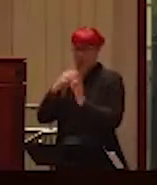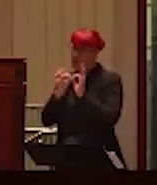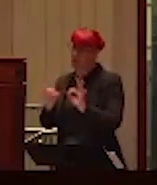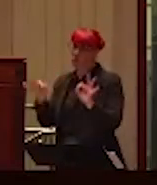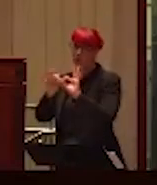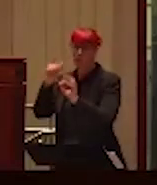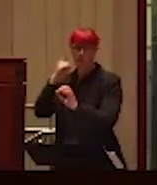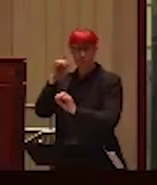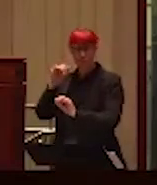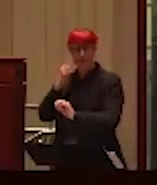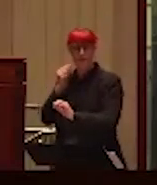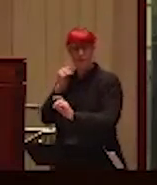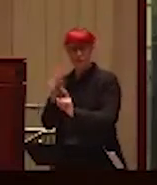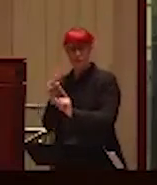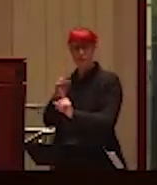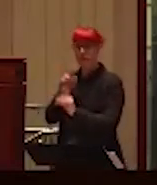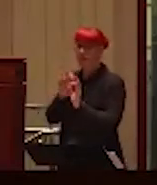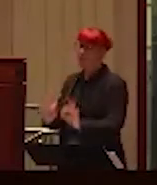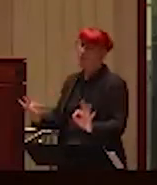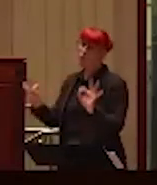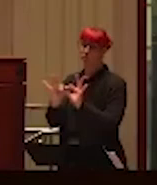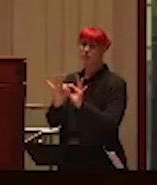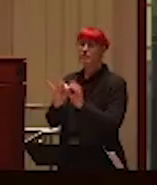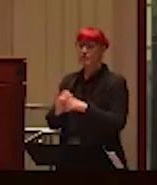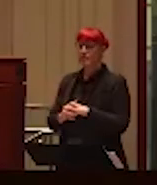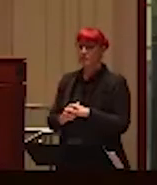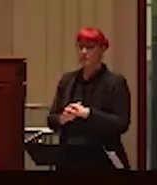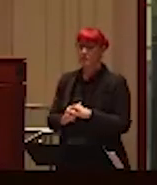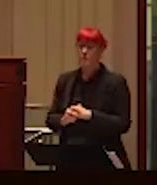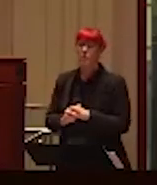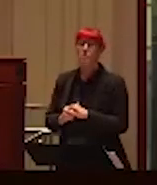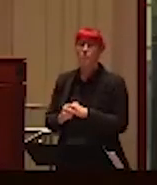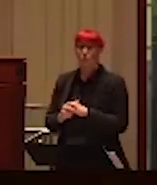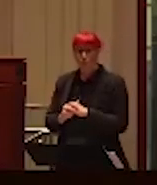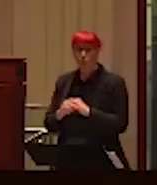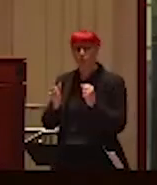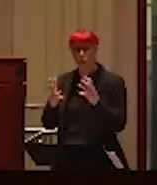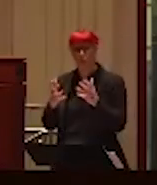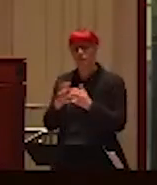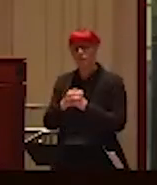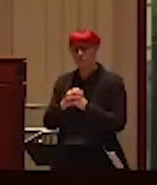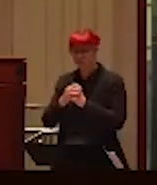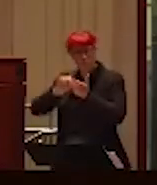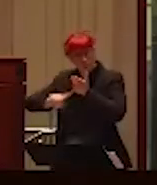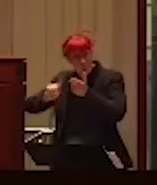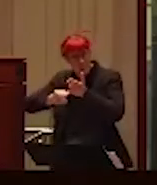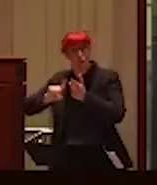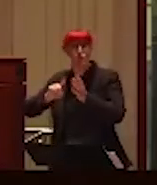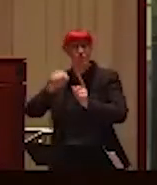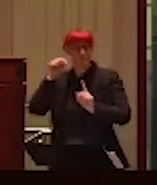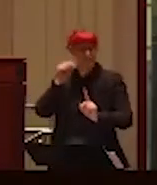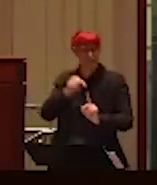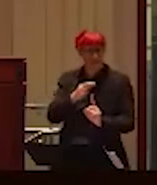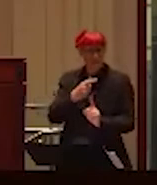about partner violence, you know, there's so much research on the experiences of female gender identities and